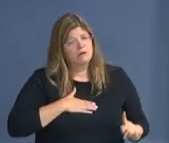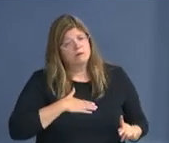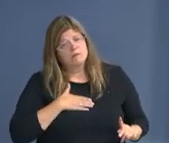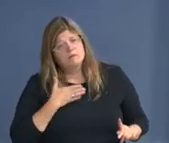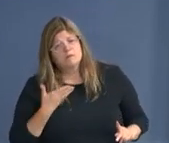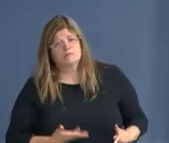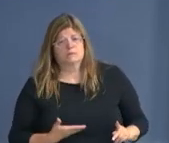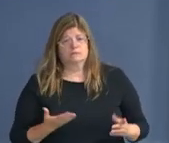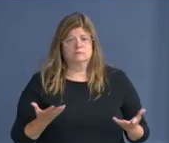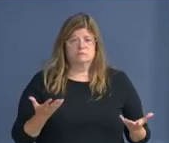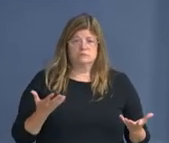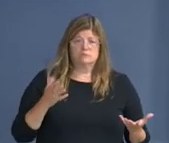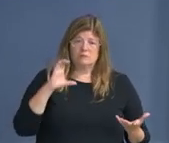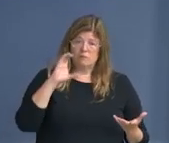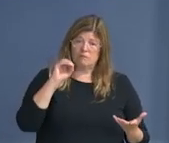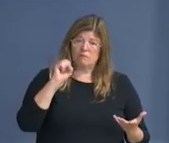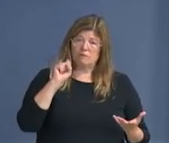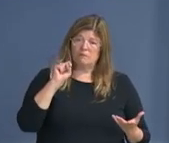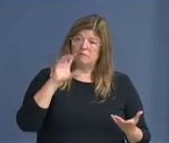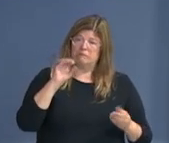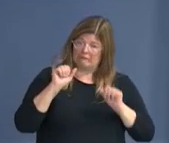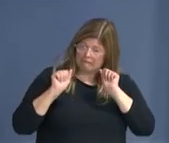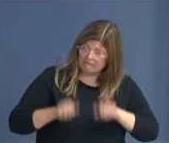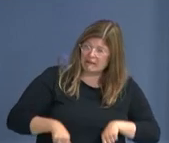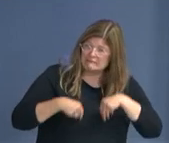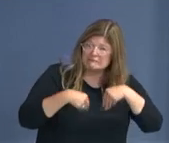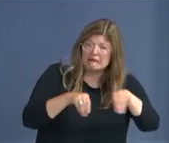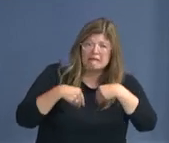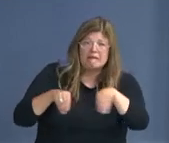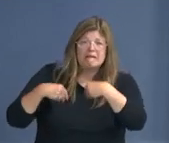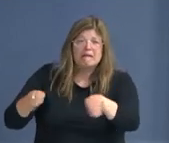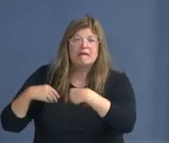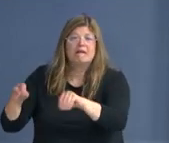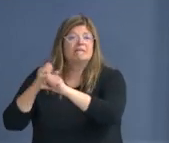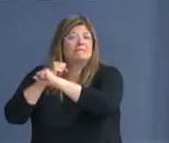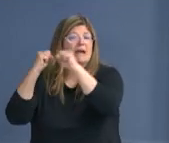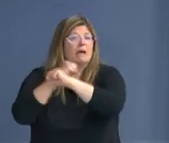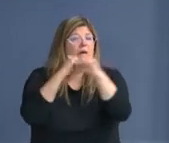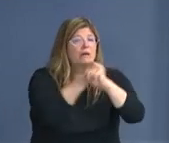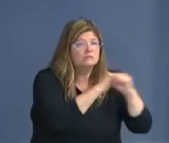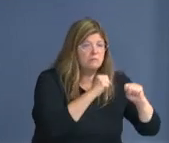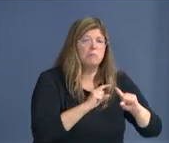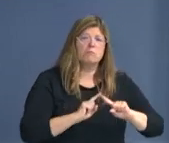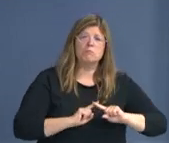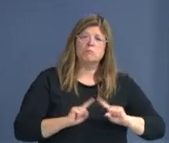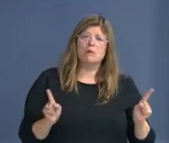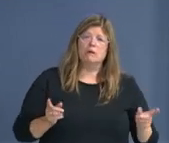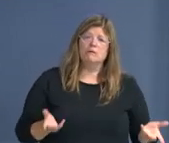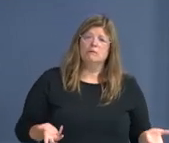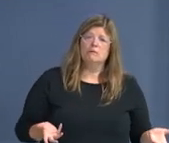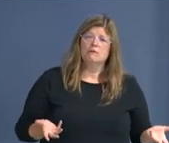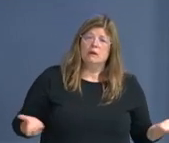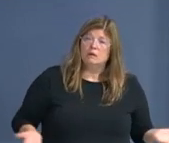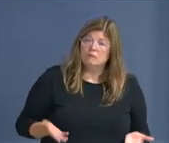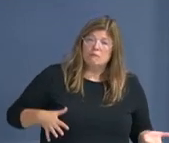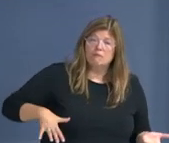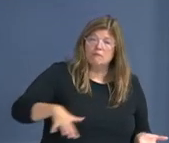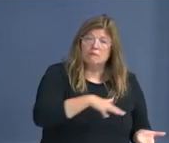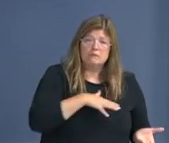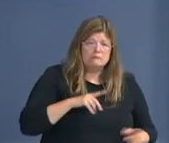sell fireworks and nobody else. And one of the points they made was that you would encourage them to stay home.